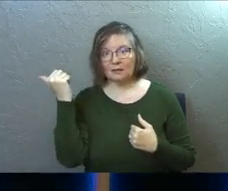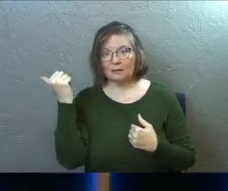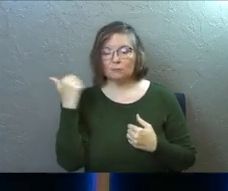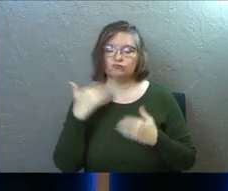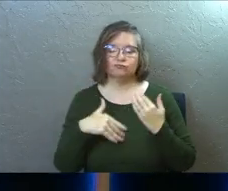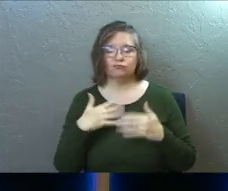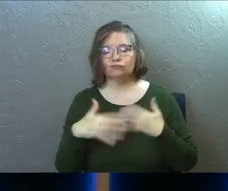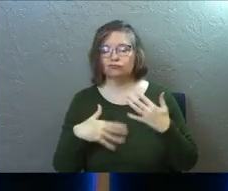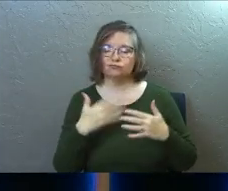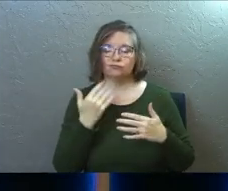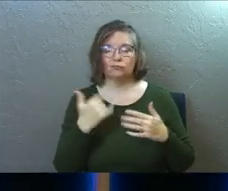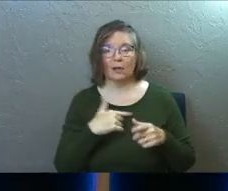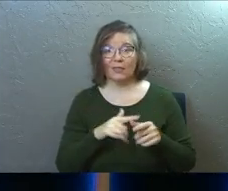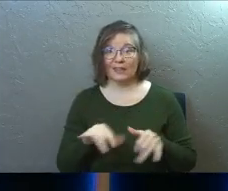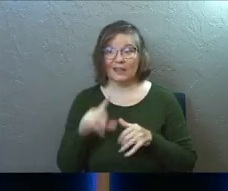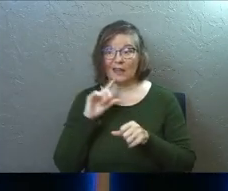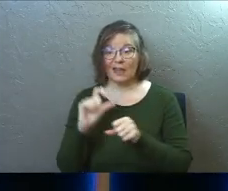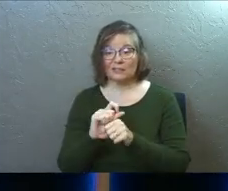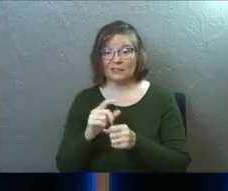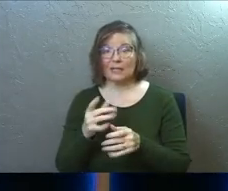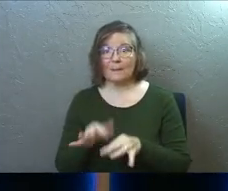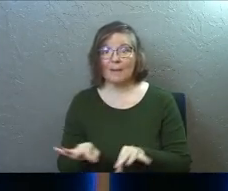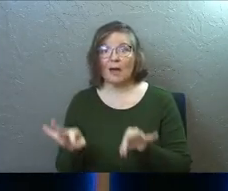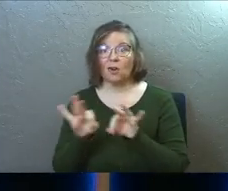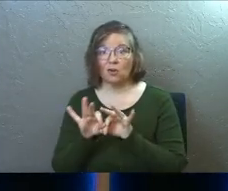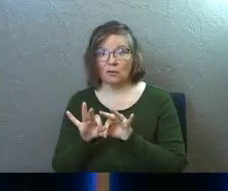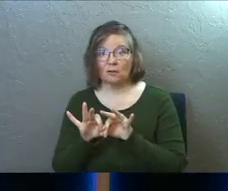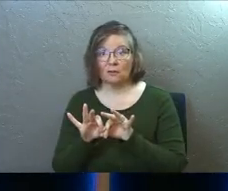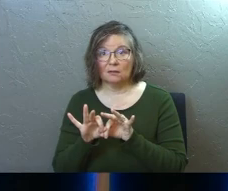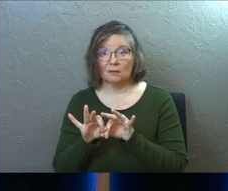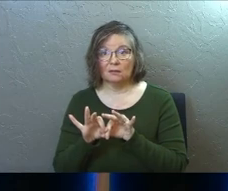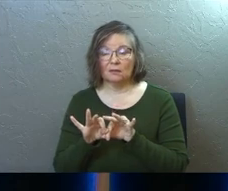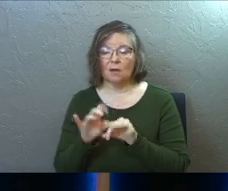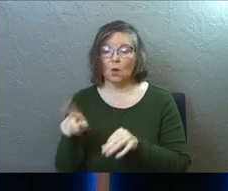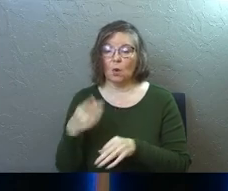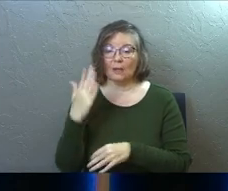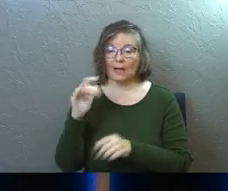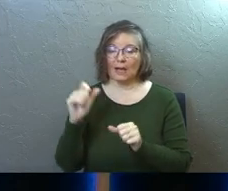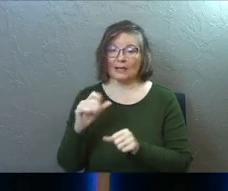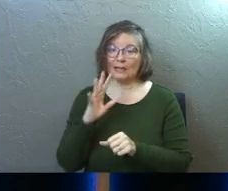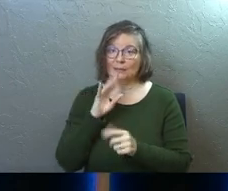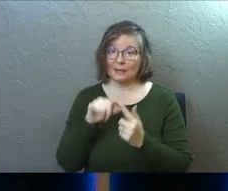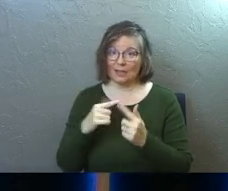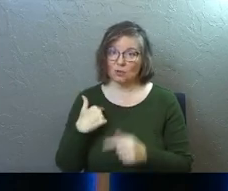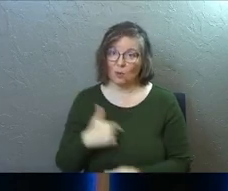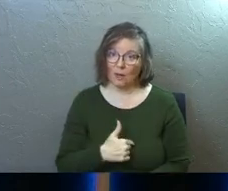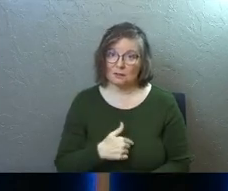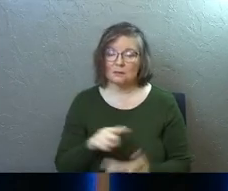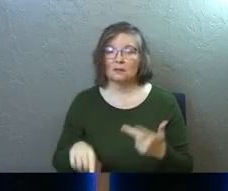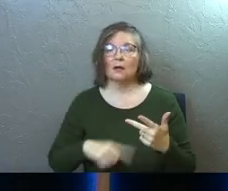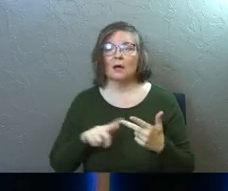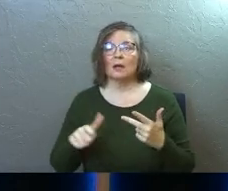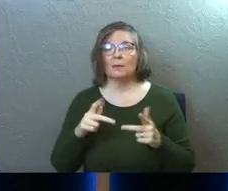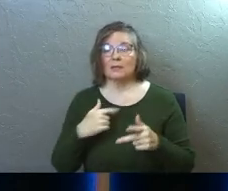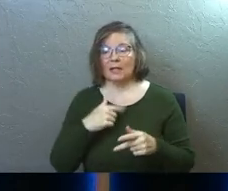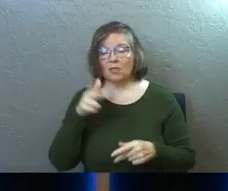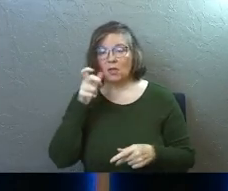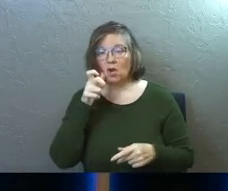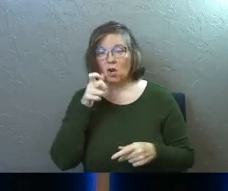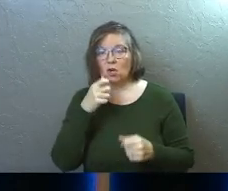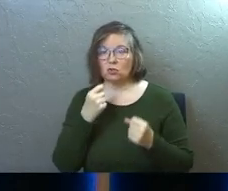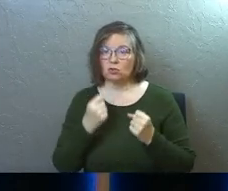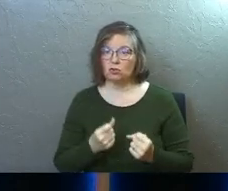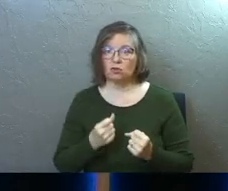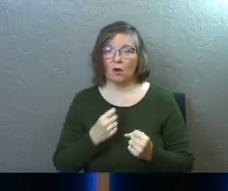standard. And they had forgotten that that standard actually mattered. And only God can speak that to us. Another person said they heard the